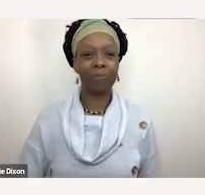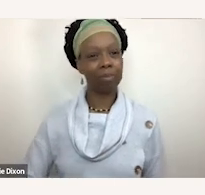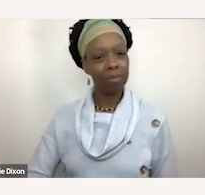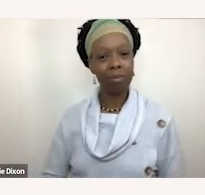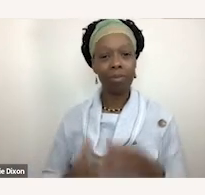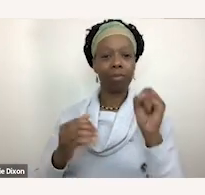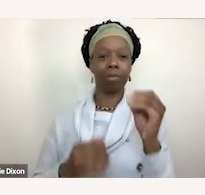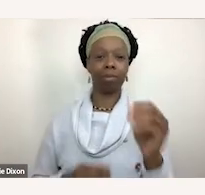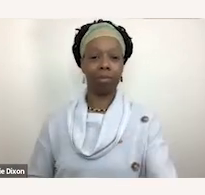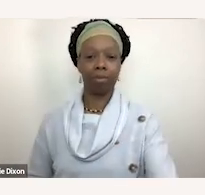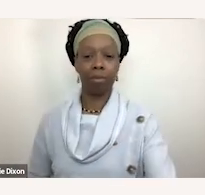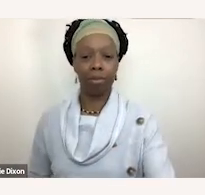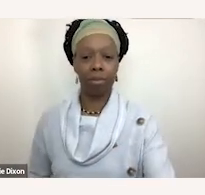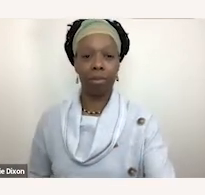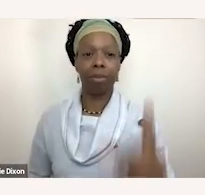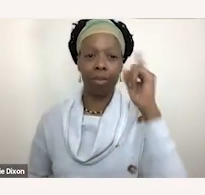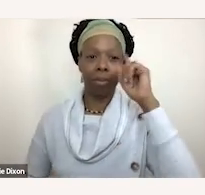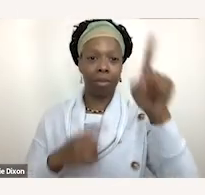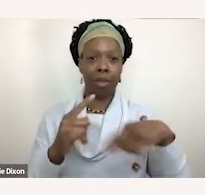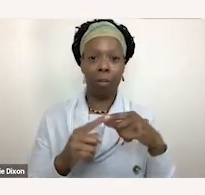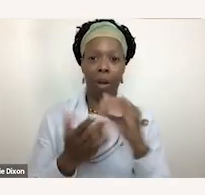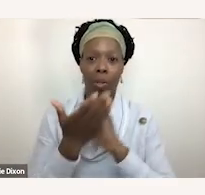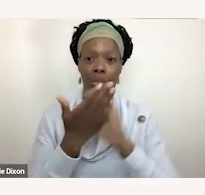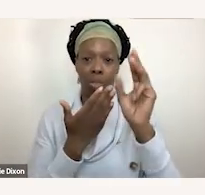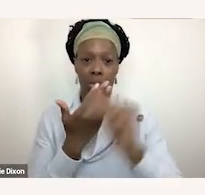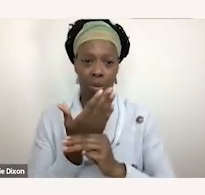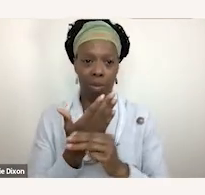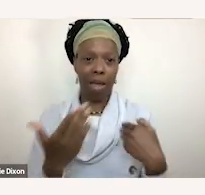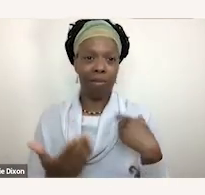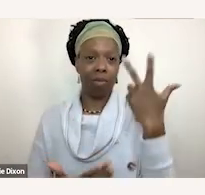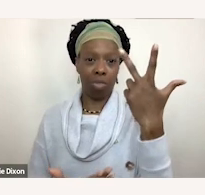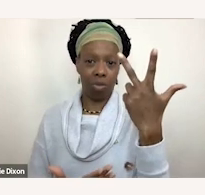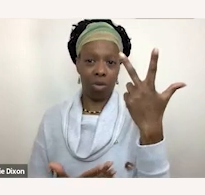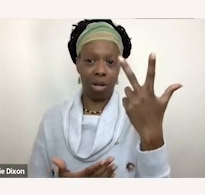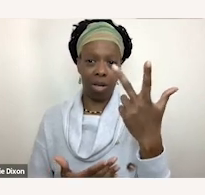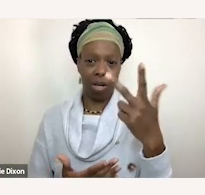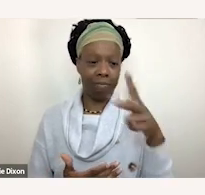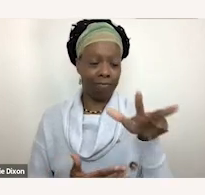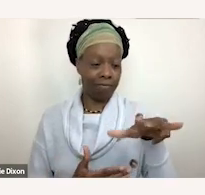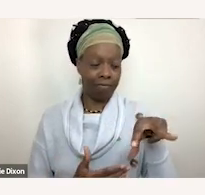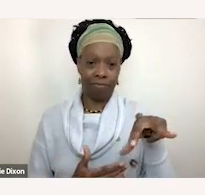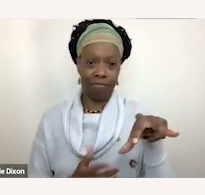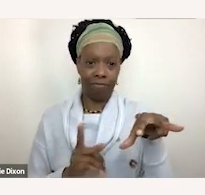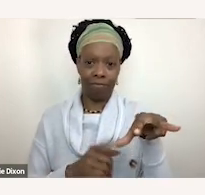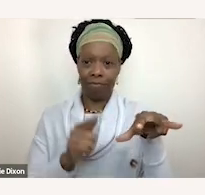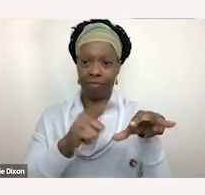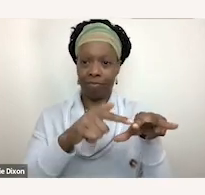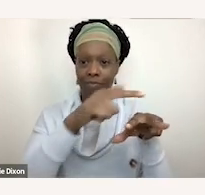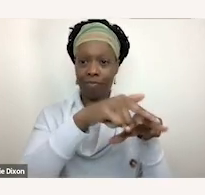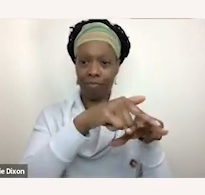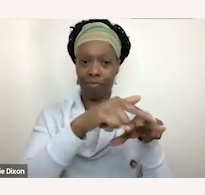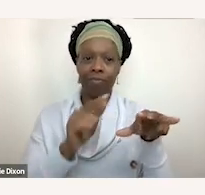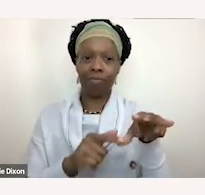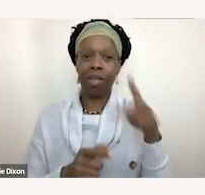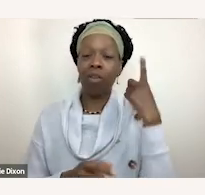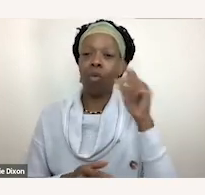so you know when we think about the curriculum itself um it is a three-prong curriculum and it's for all stakeholders because one of the the things that we